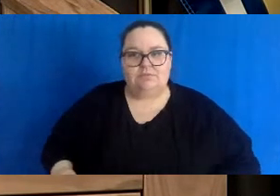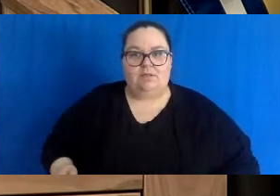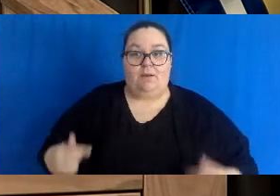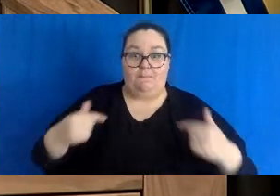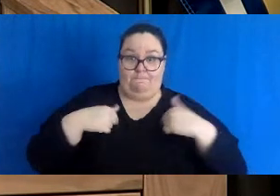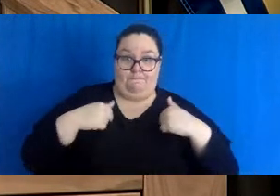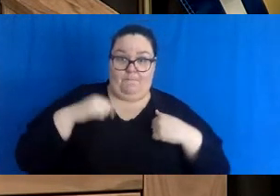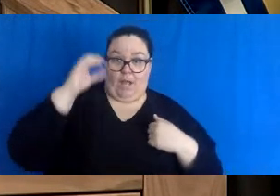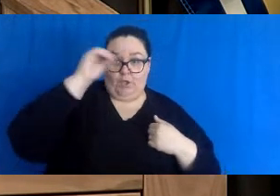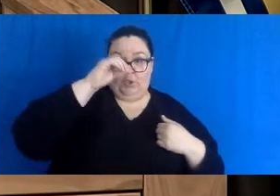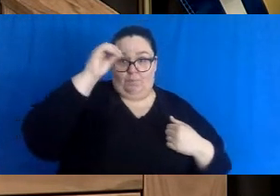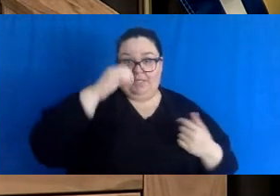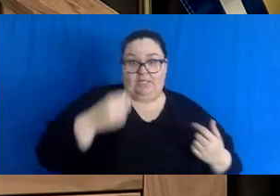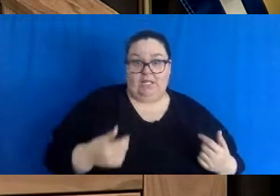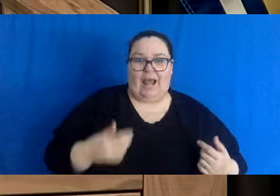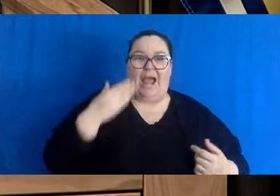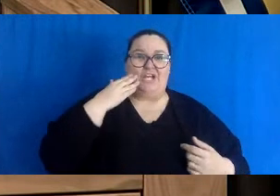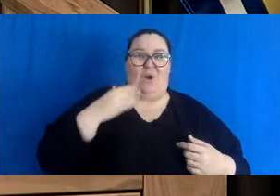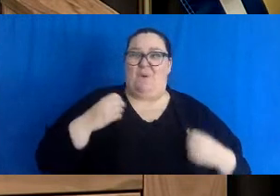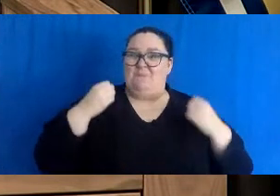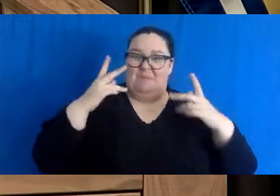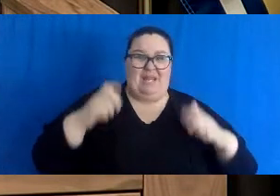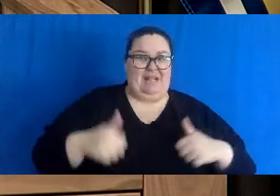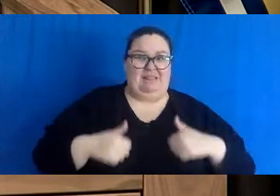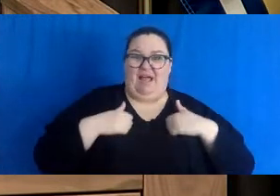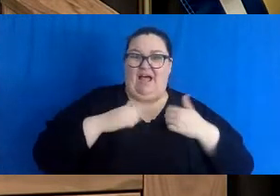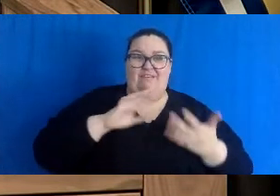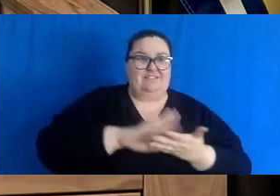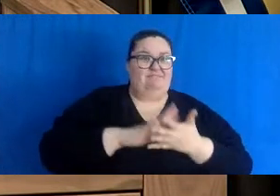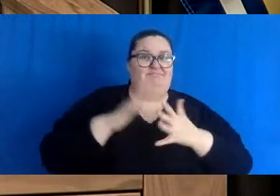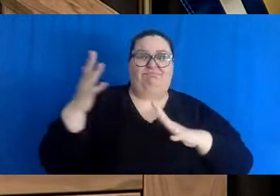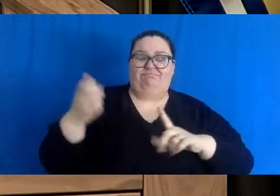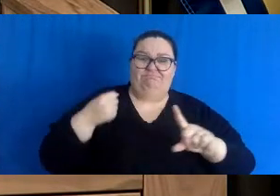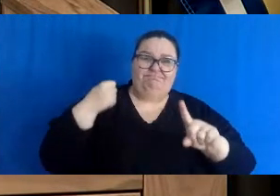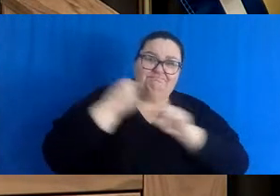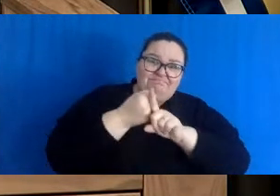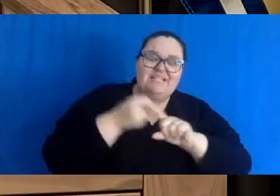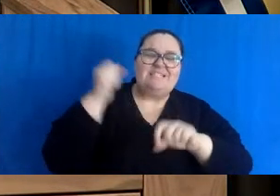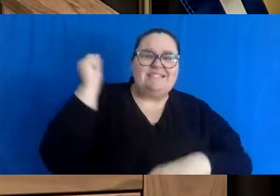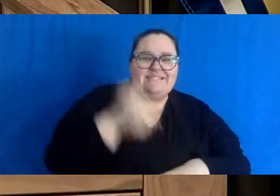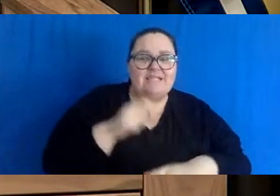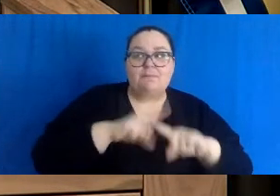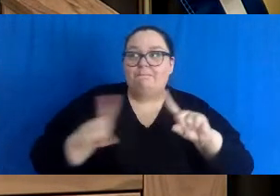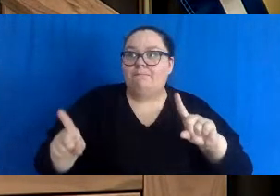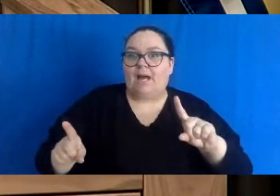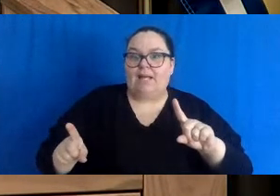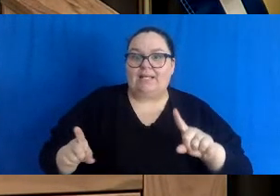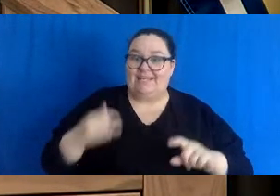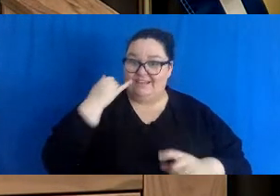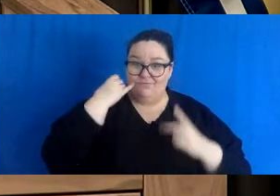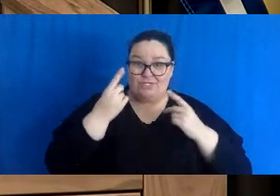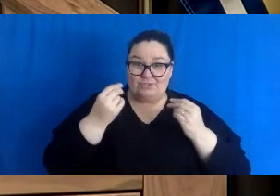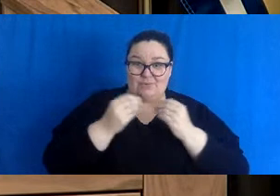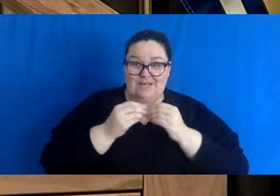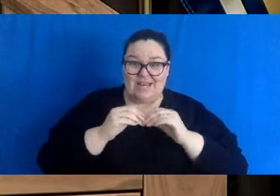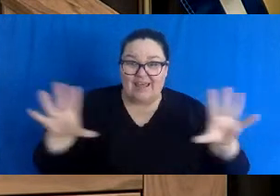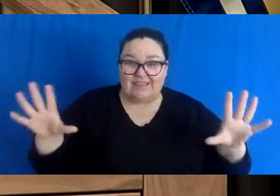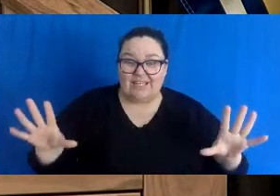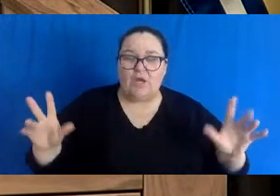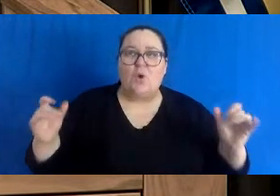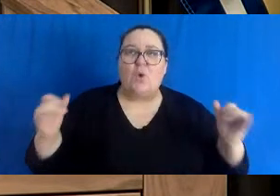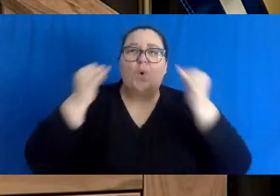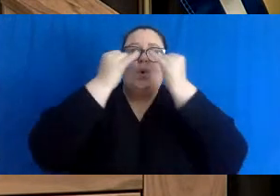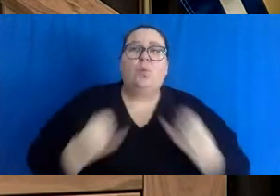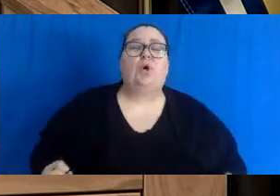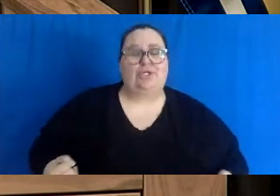impacts and inconvenience it creates. Yes, it's an inconvenience, but the costs can be so much higher. And we have